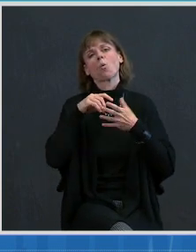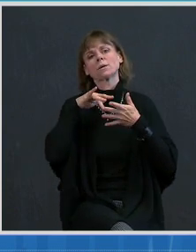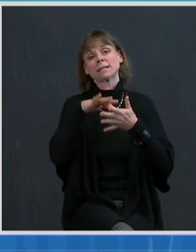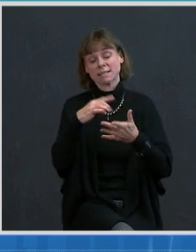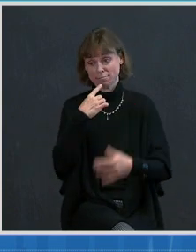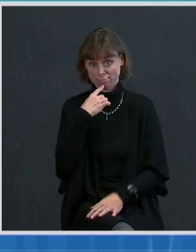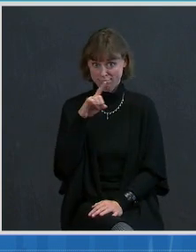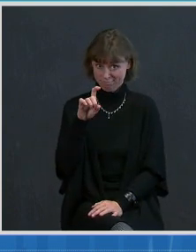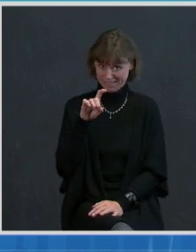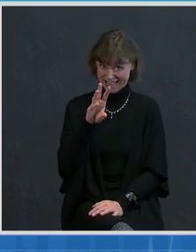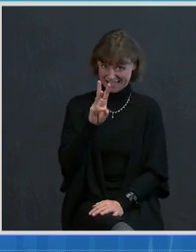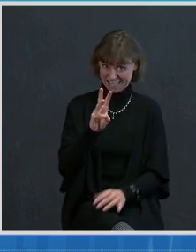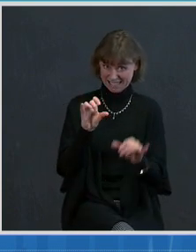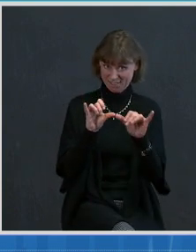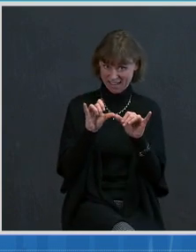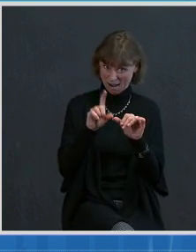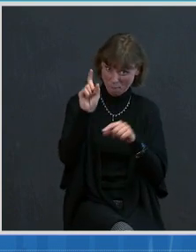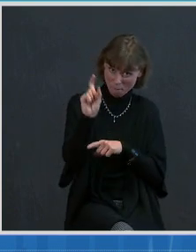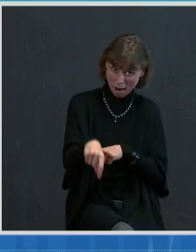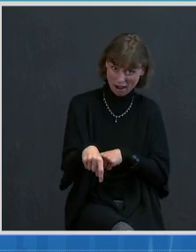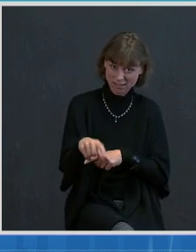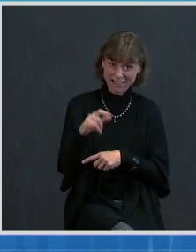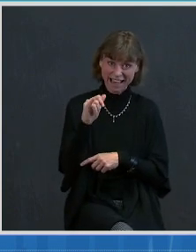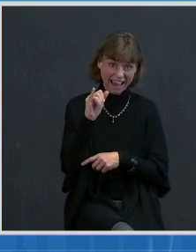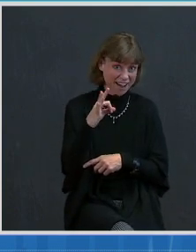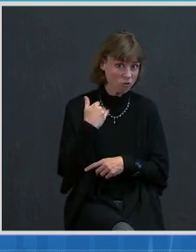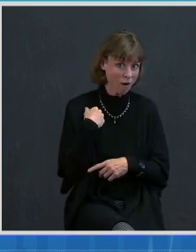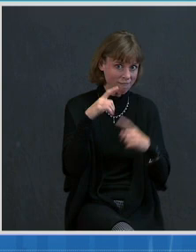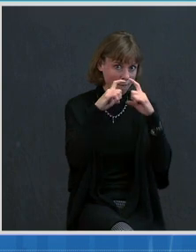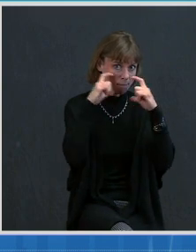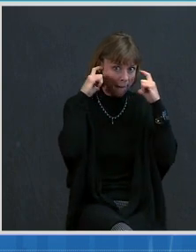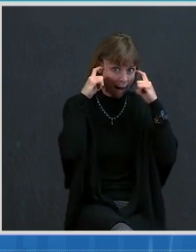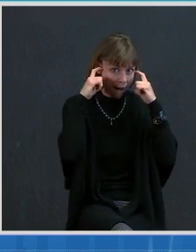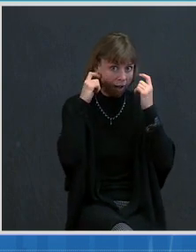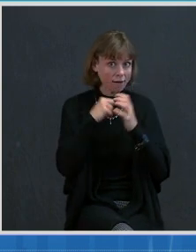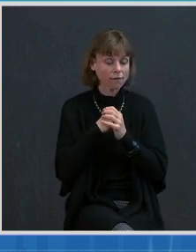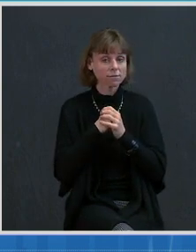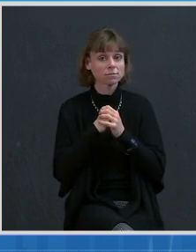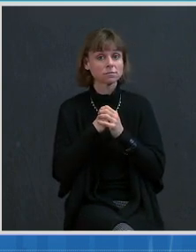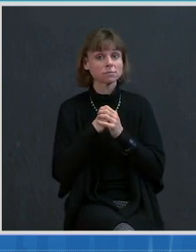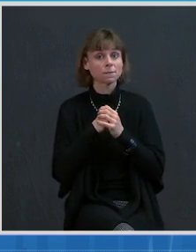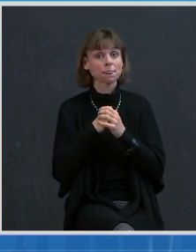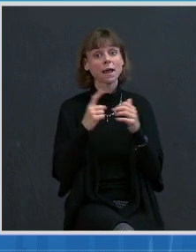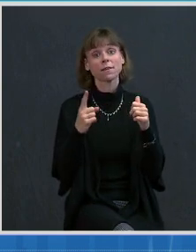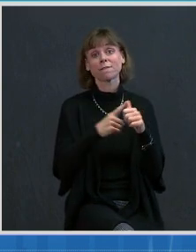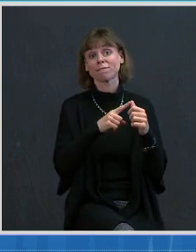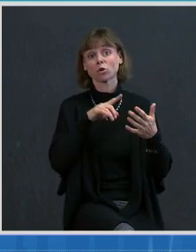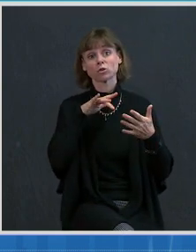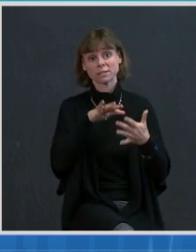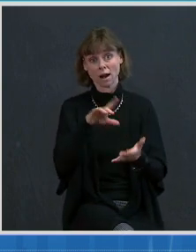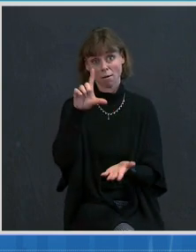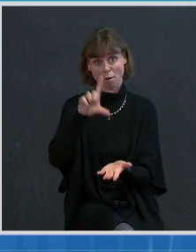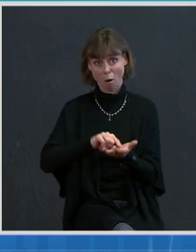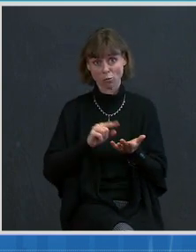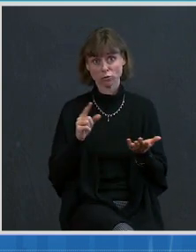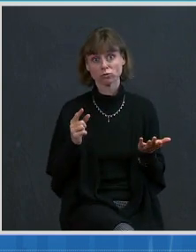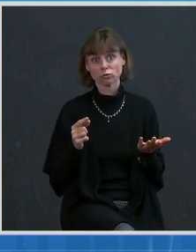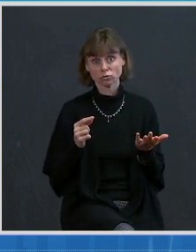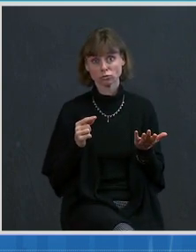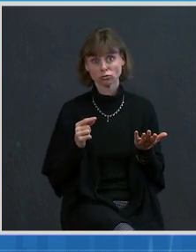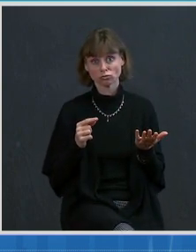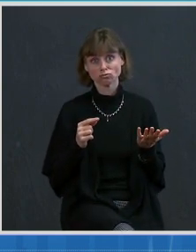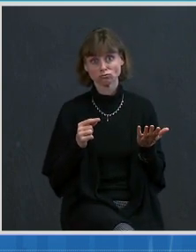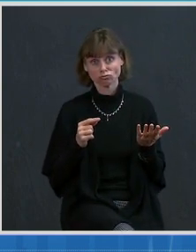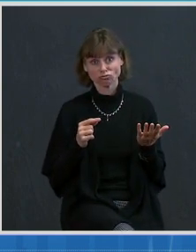feet necessary in the context of mask wearing? The study that you're remarking on is the first study that has been published that looked at